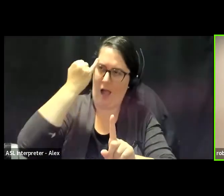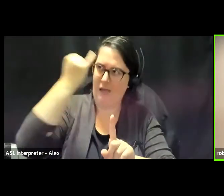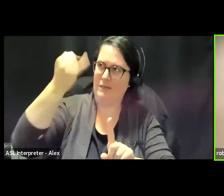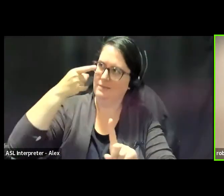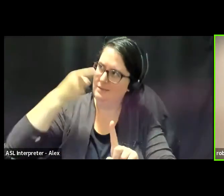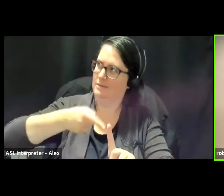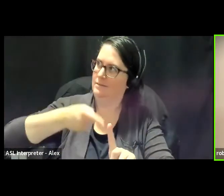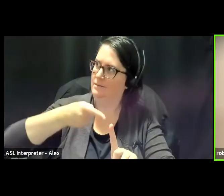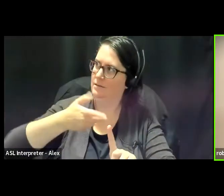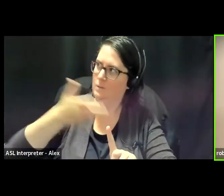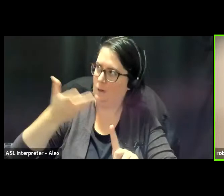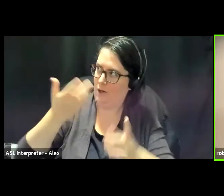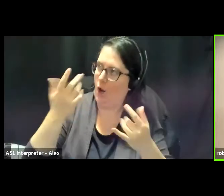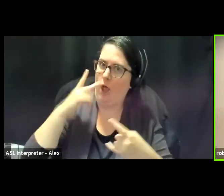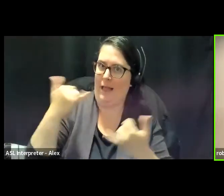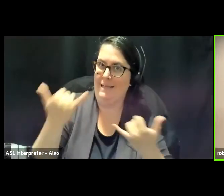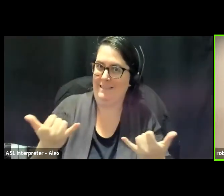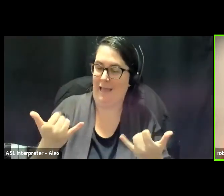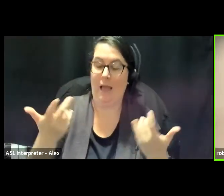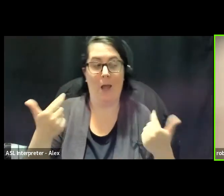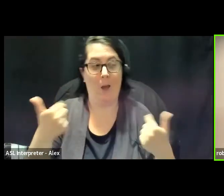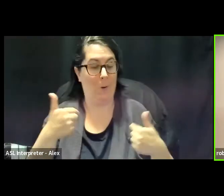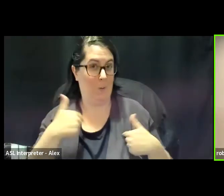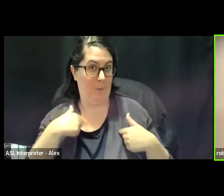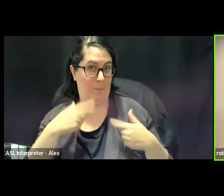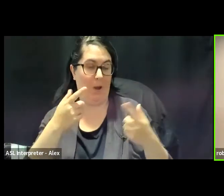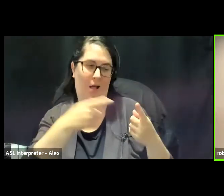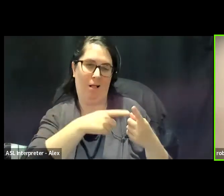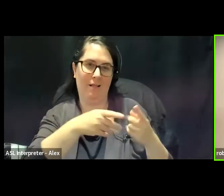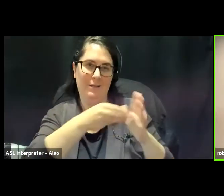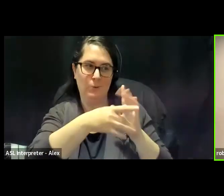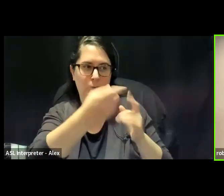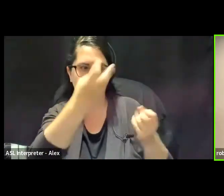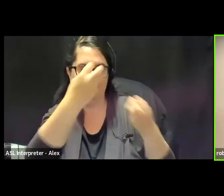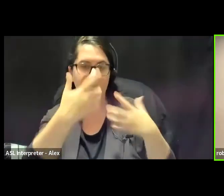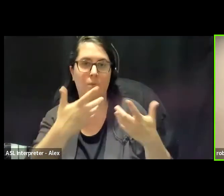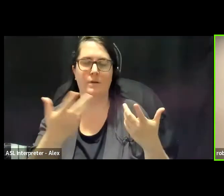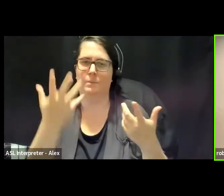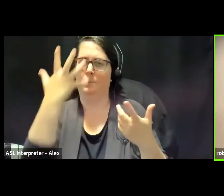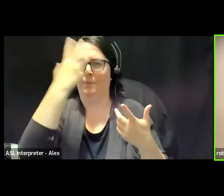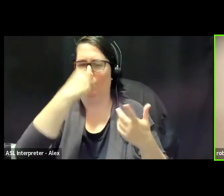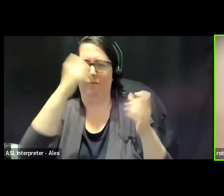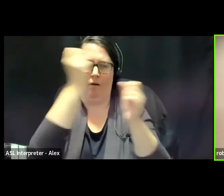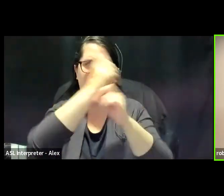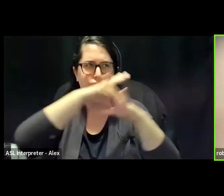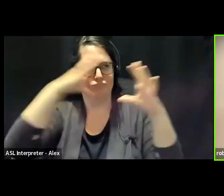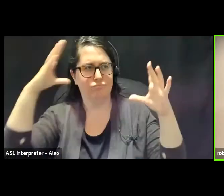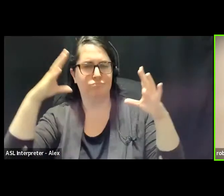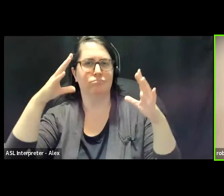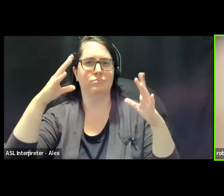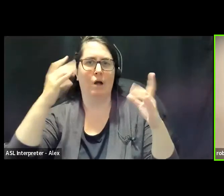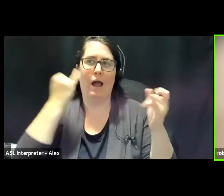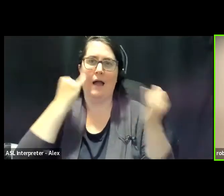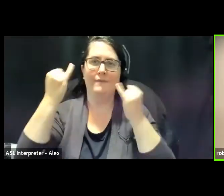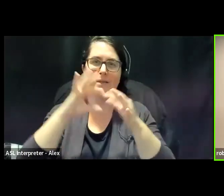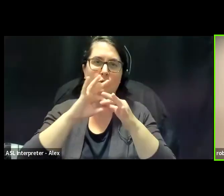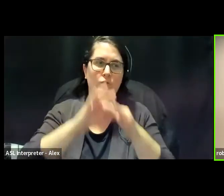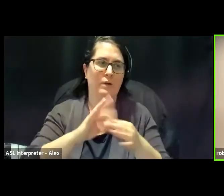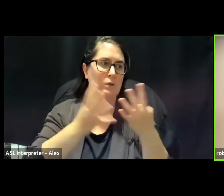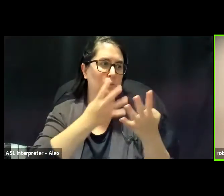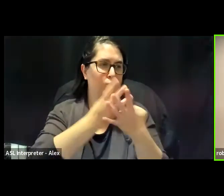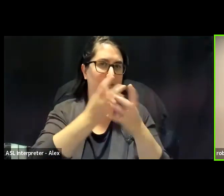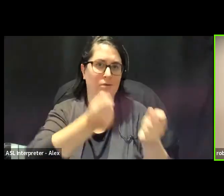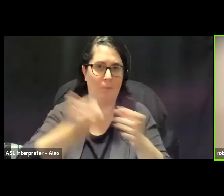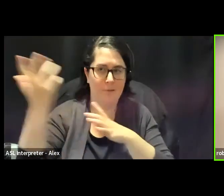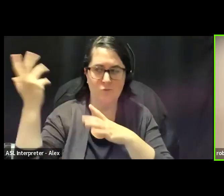like today. And what we ended up coming up with what people came up with was this very beautiful vision, where ideas around prison abolition,